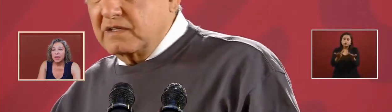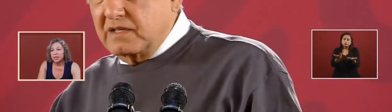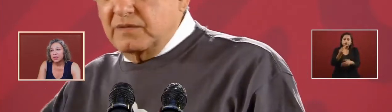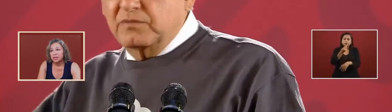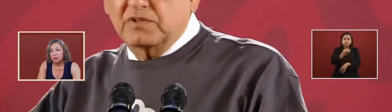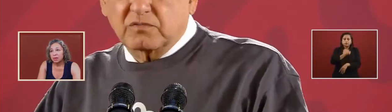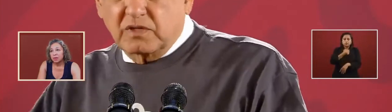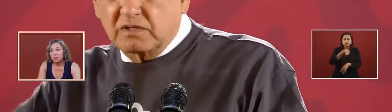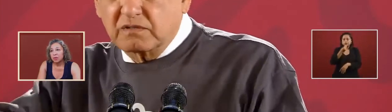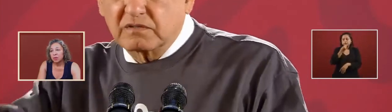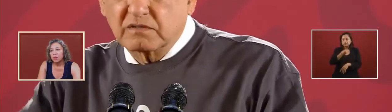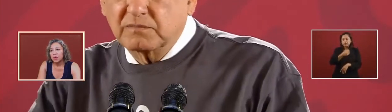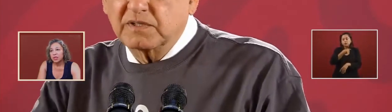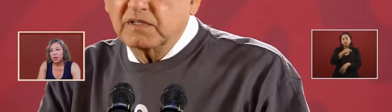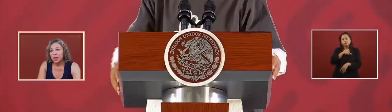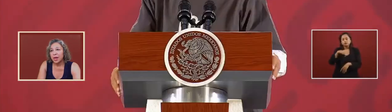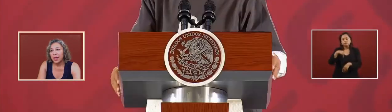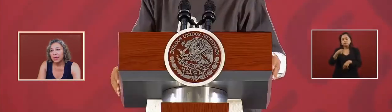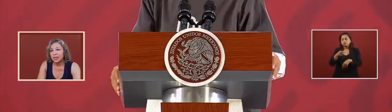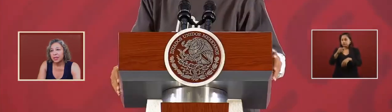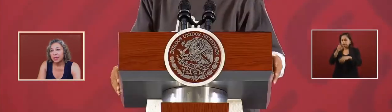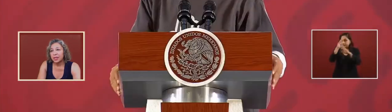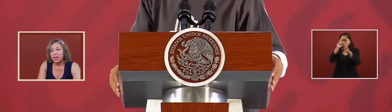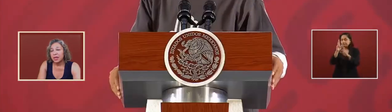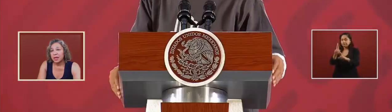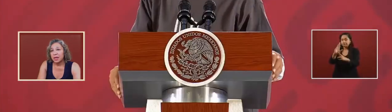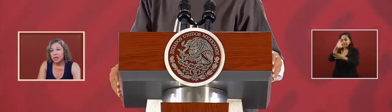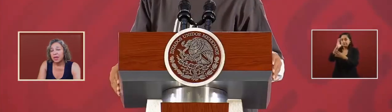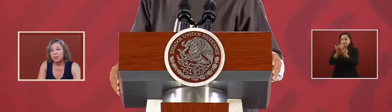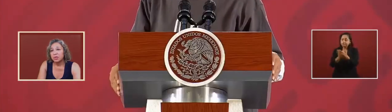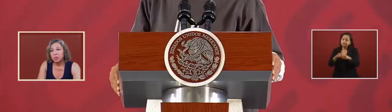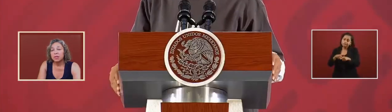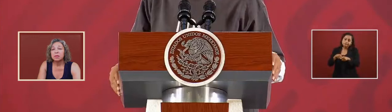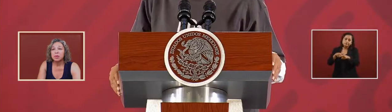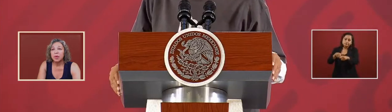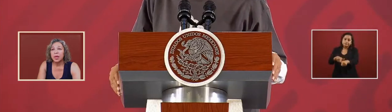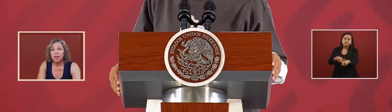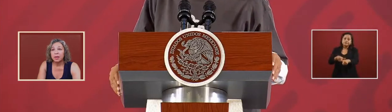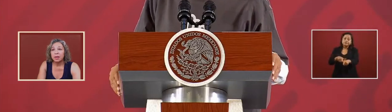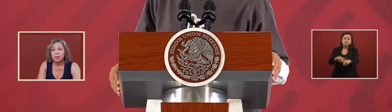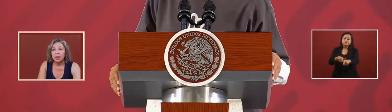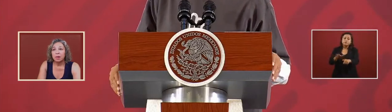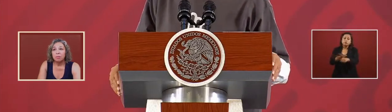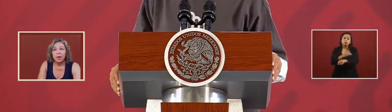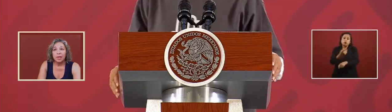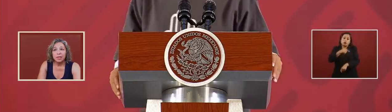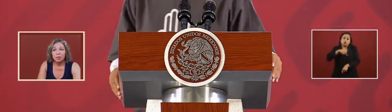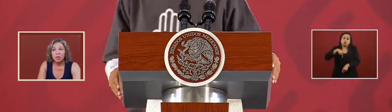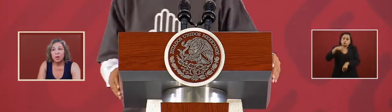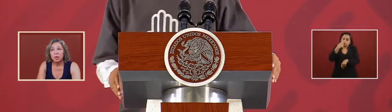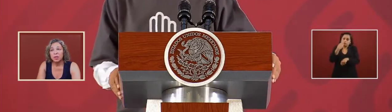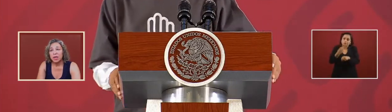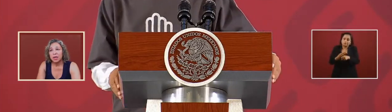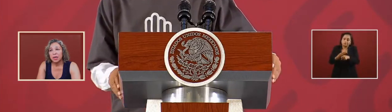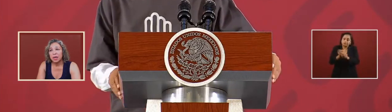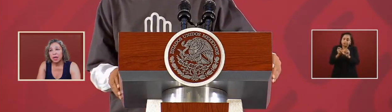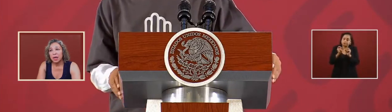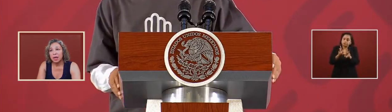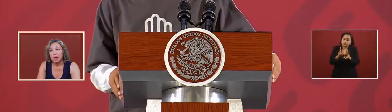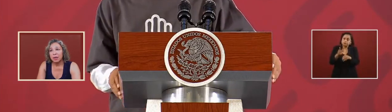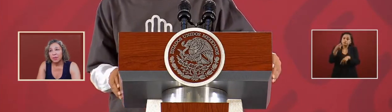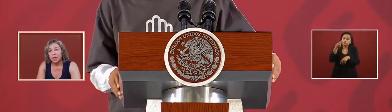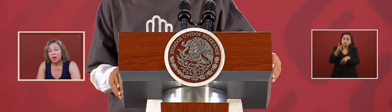because we want to act in a responsible way but we will not